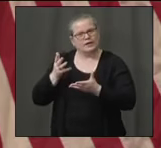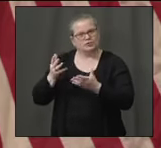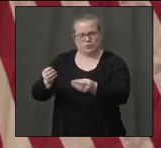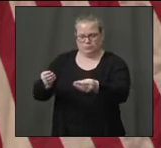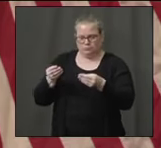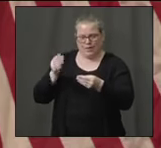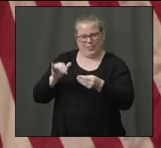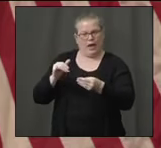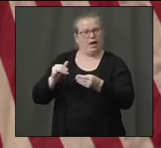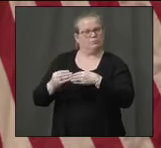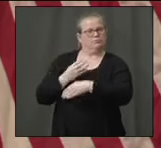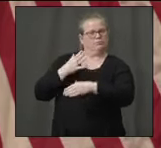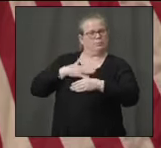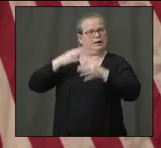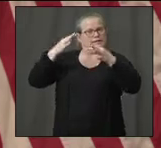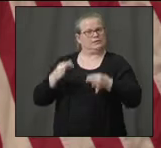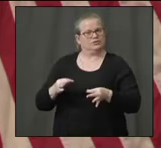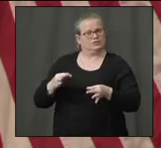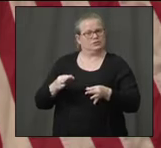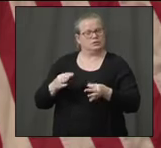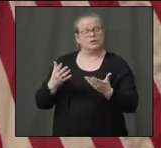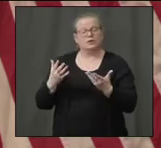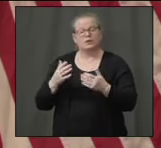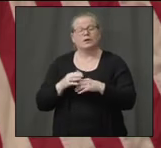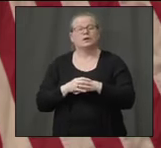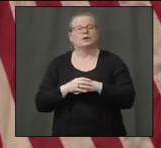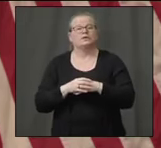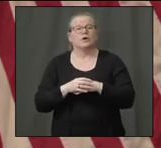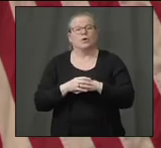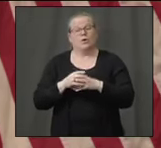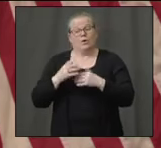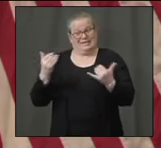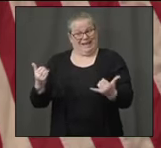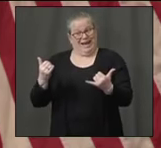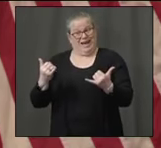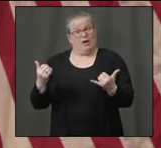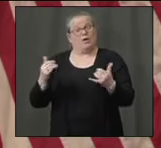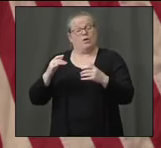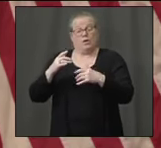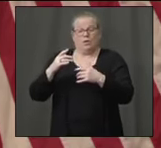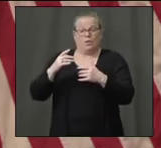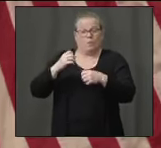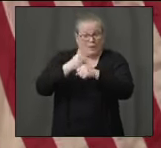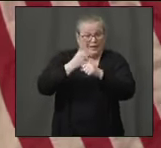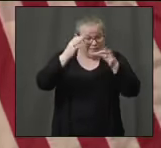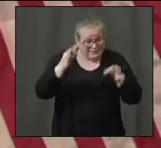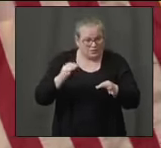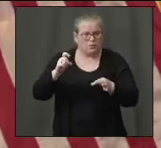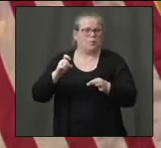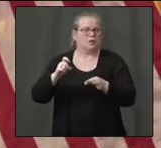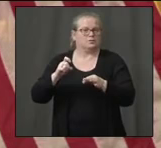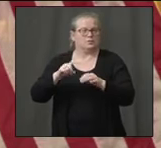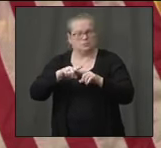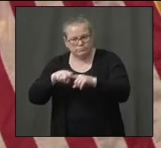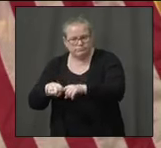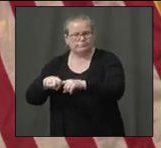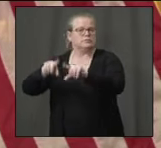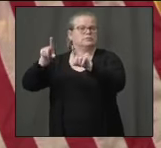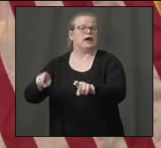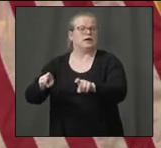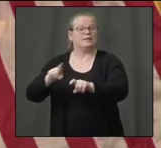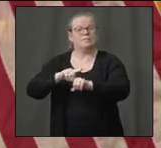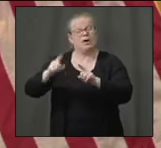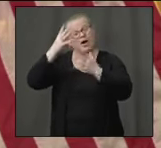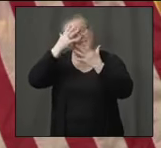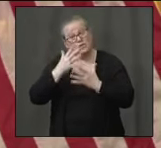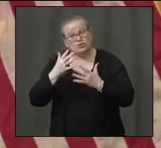the decision that's made next in health care is dependent upon testing. And so, unfortunately, with this crisis, we're right in the middle of testing being